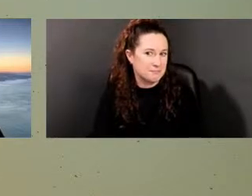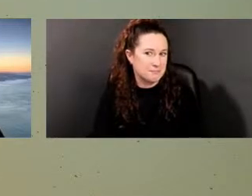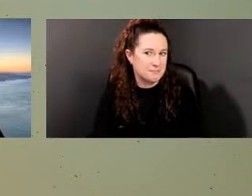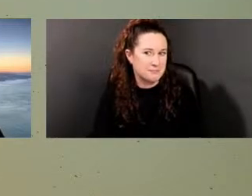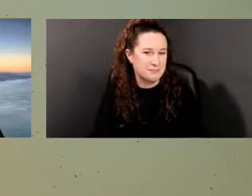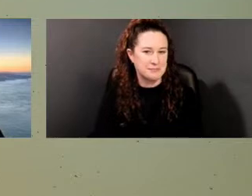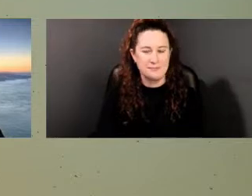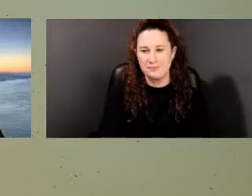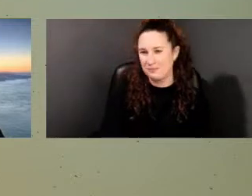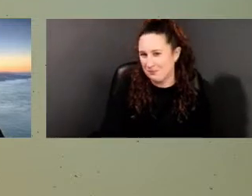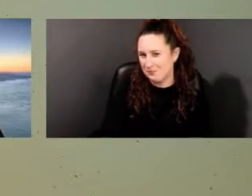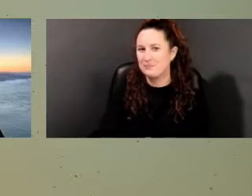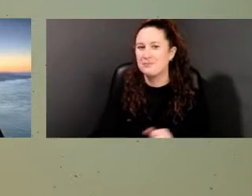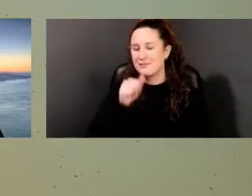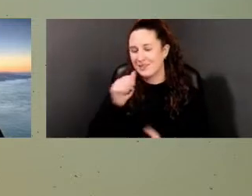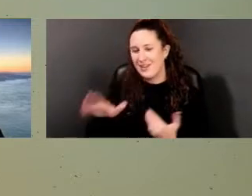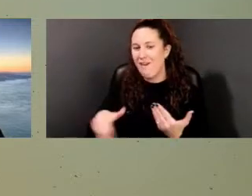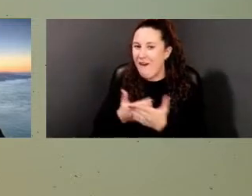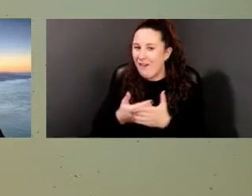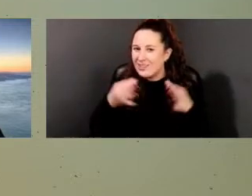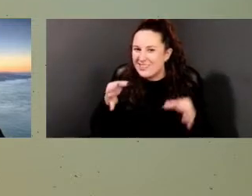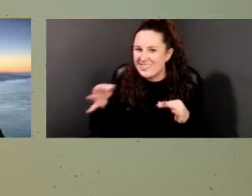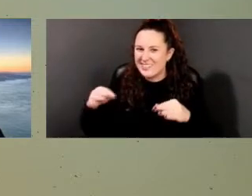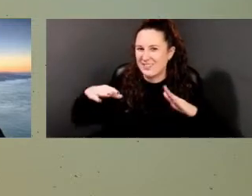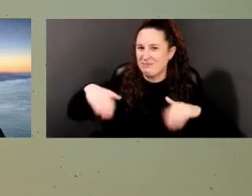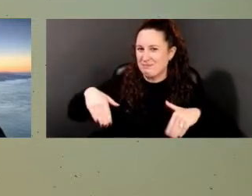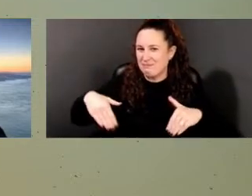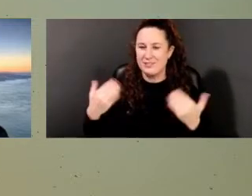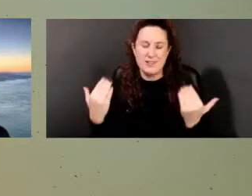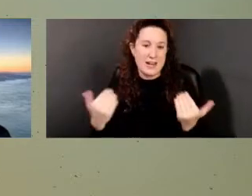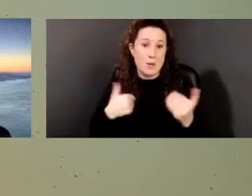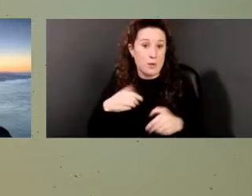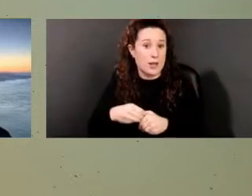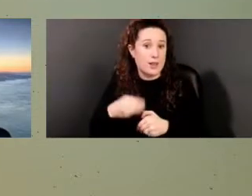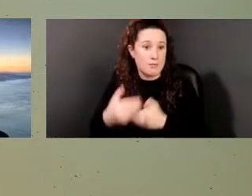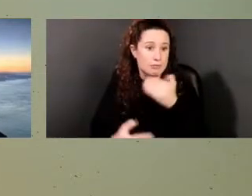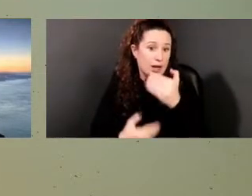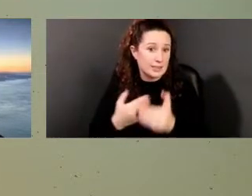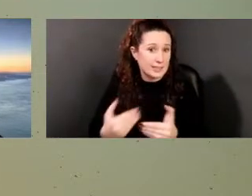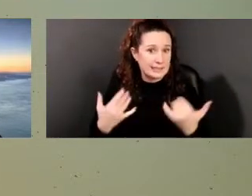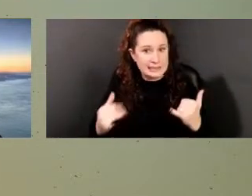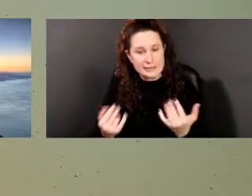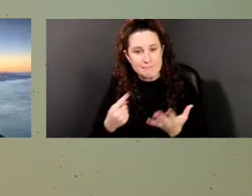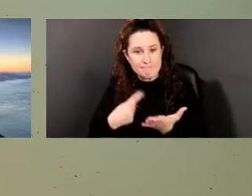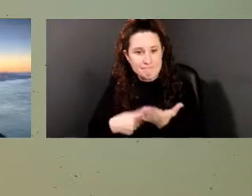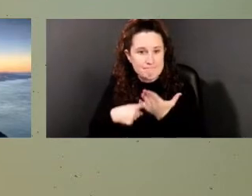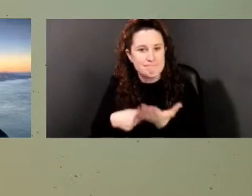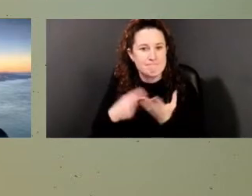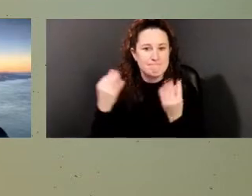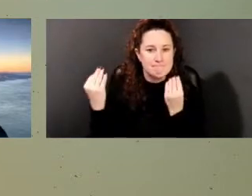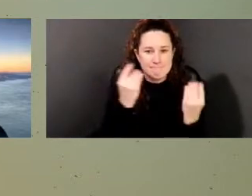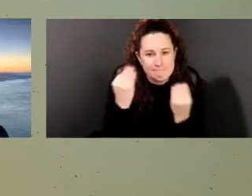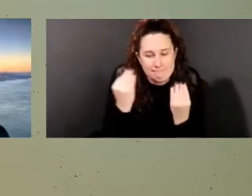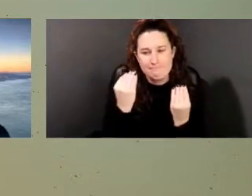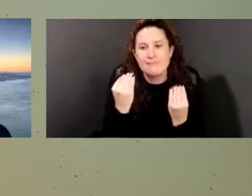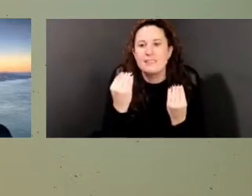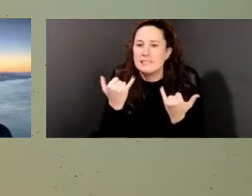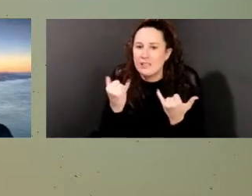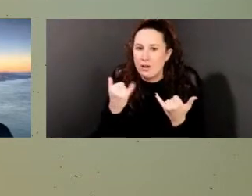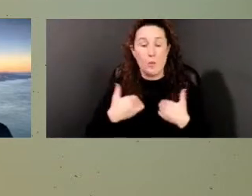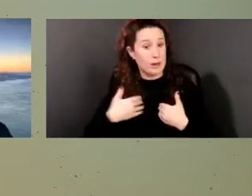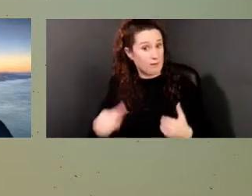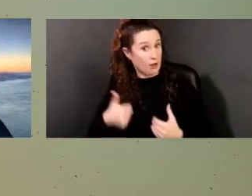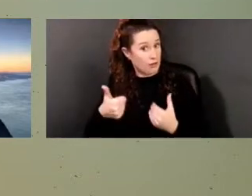Not all decisions have been made. We're in the process of talking about it and we have other activities